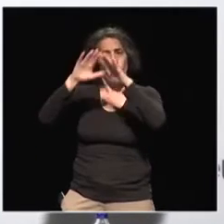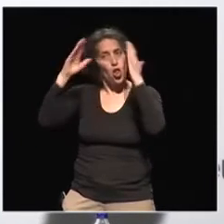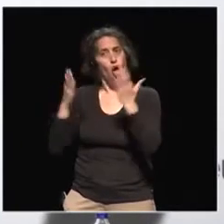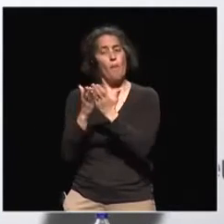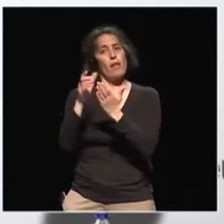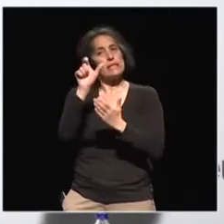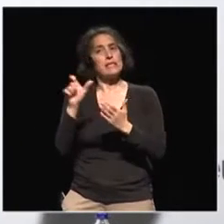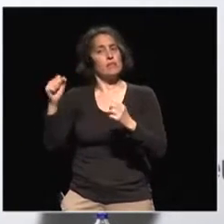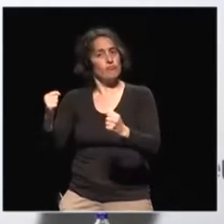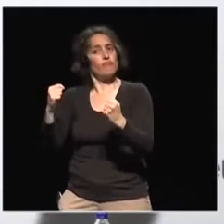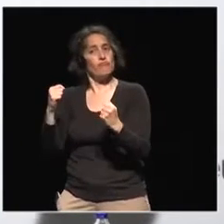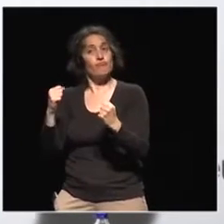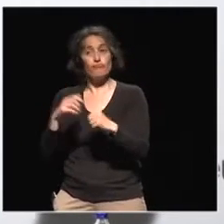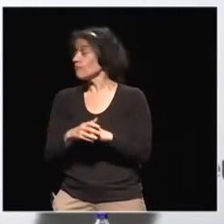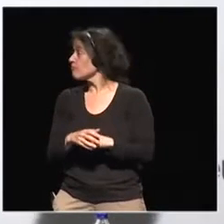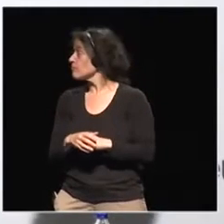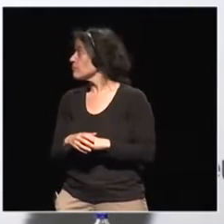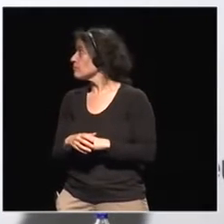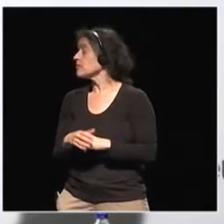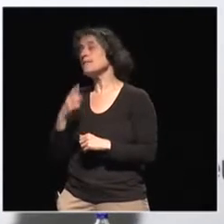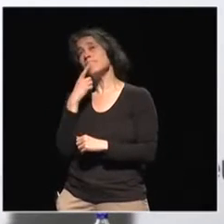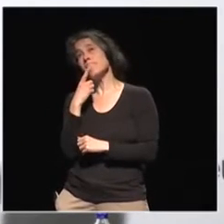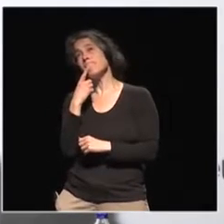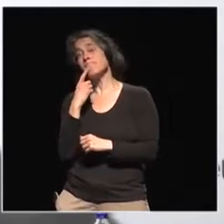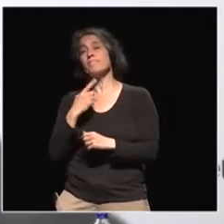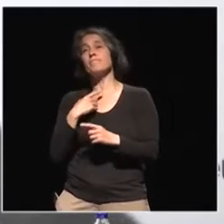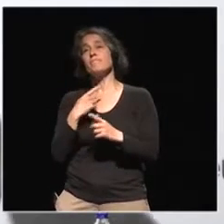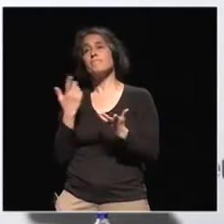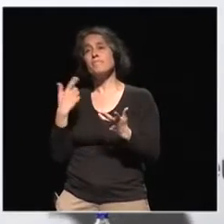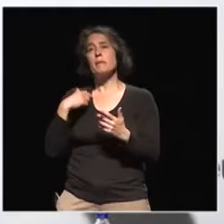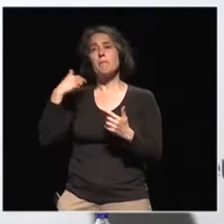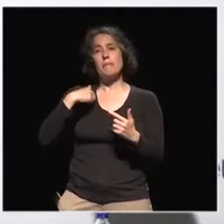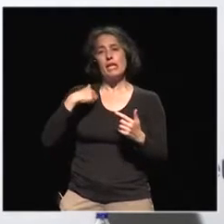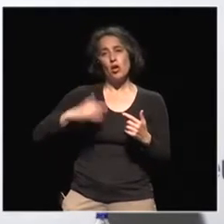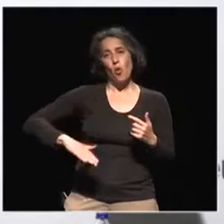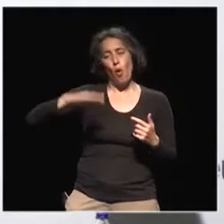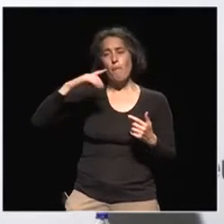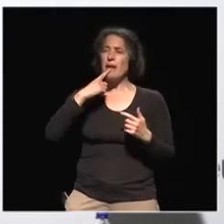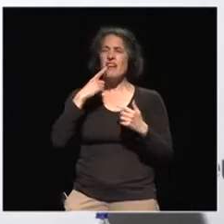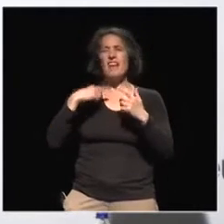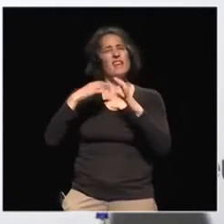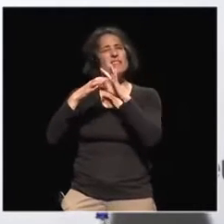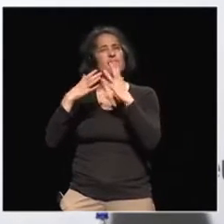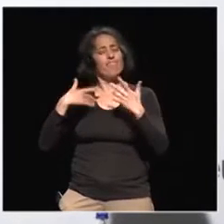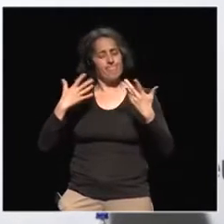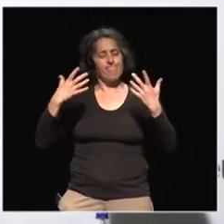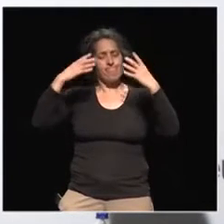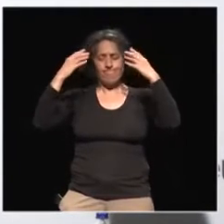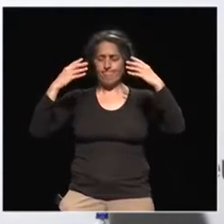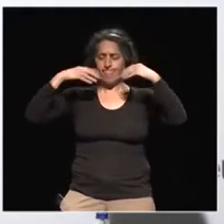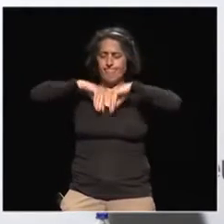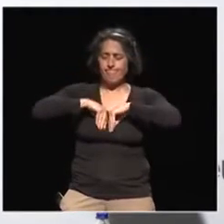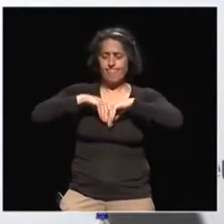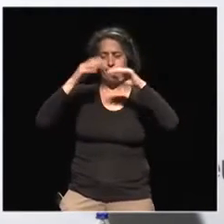Mainly because of my experience growing up in two different, and from an economic